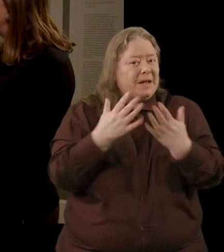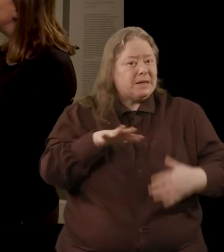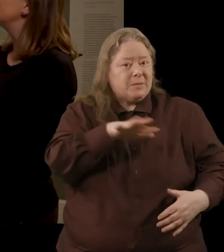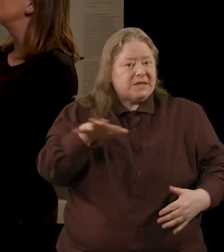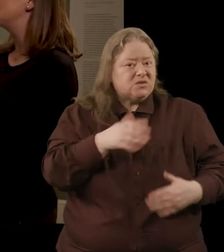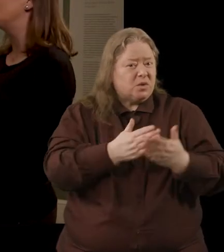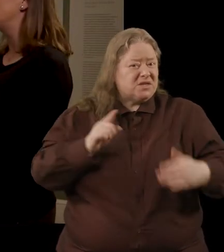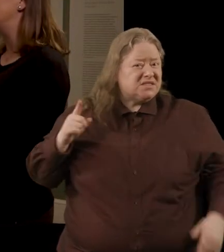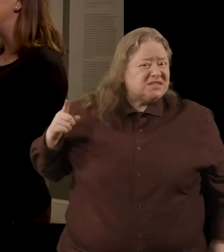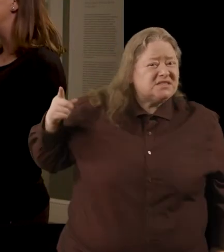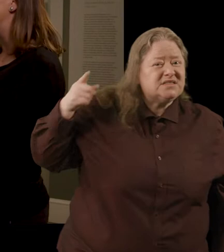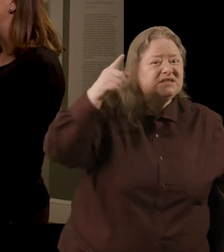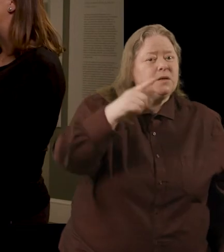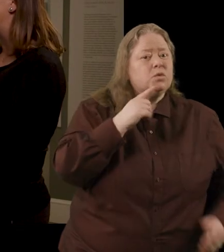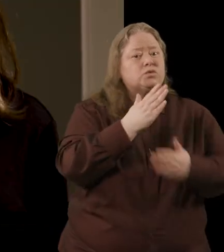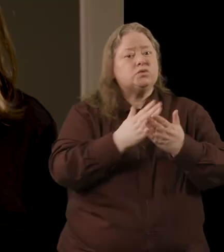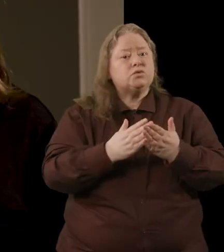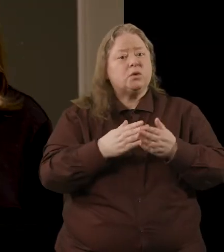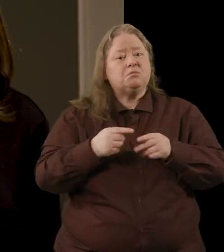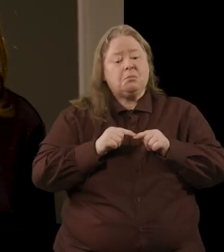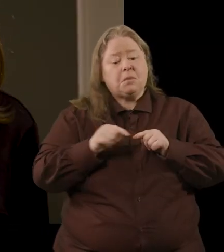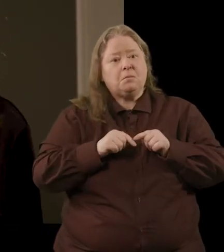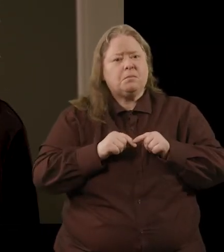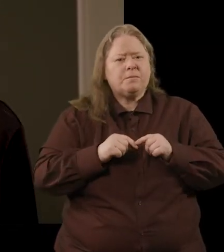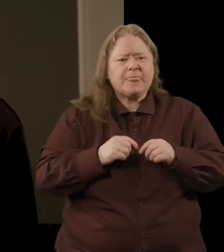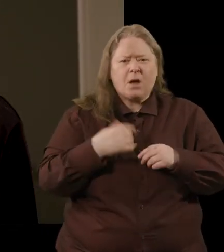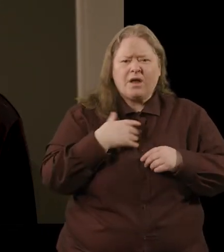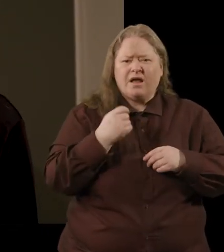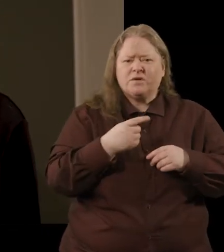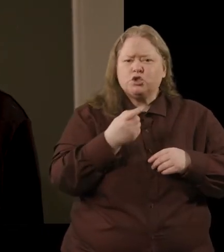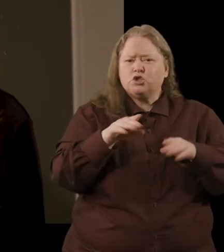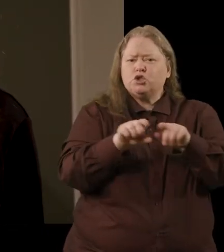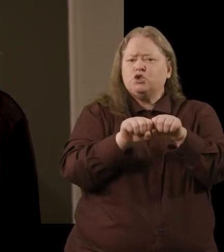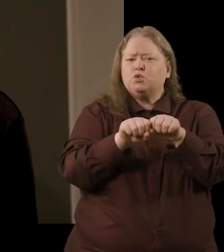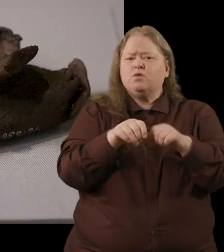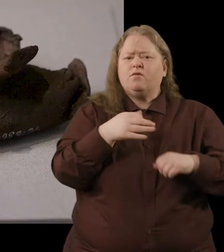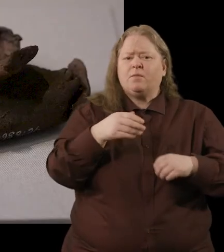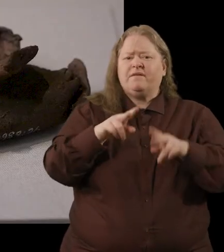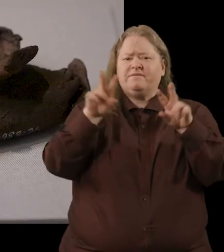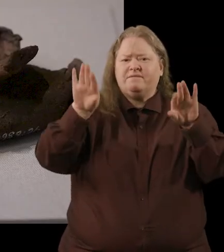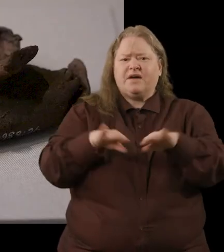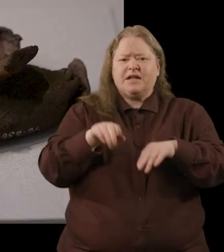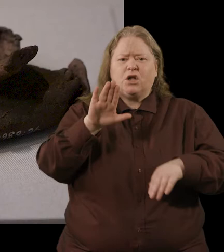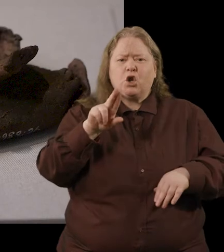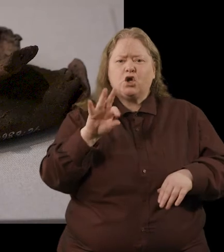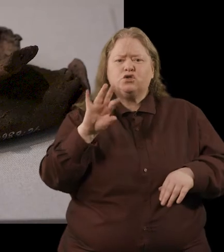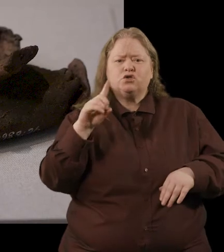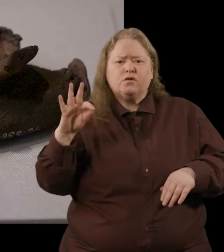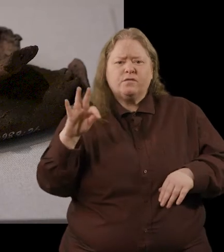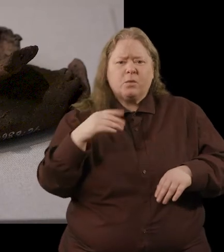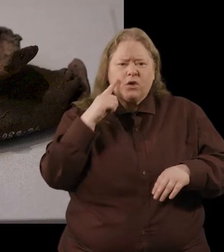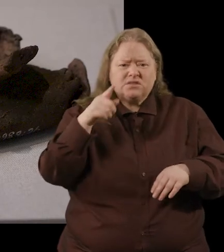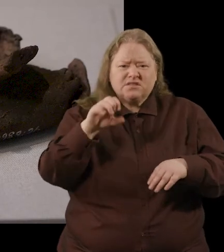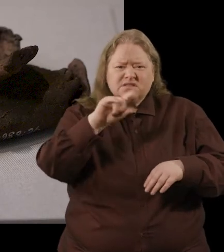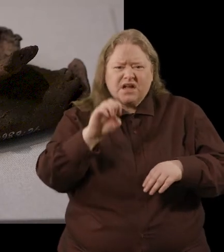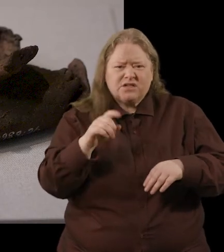long distances, but some may be short as well. And we also have a shoe from the valley from Lugduff. We think from the size of the shoe, from looking